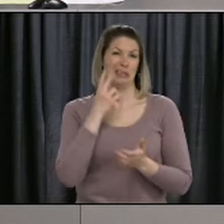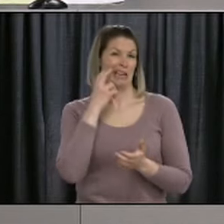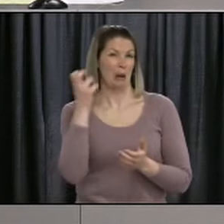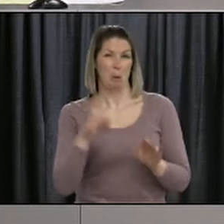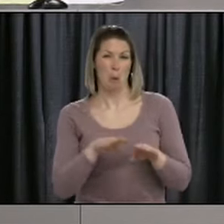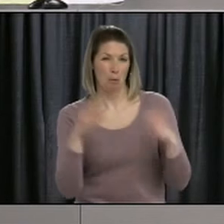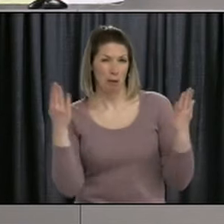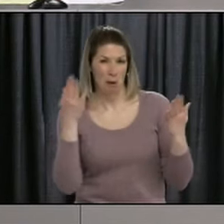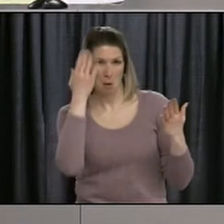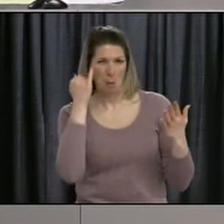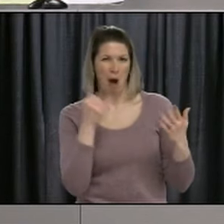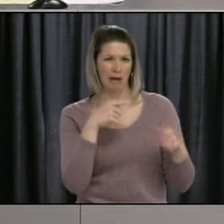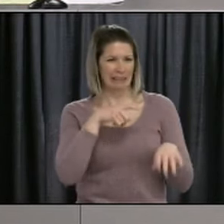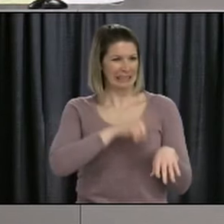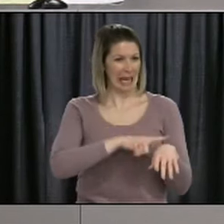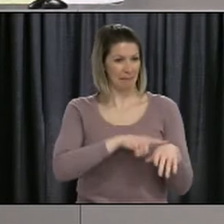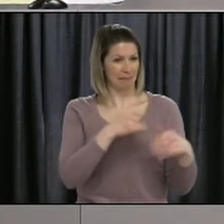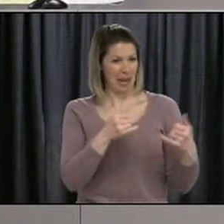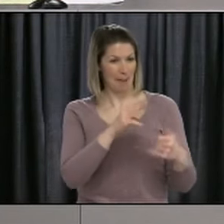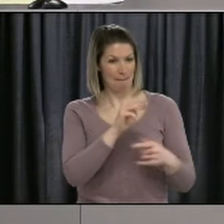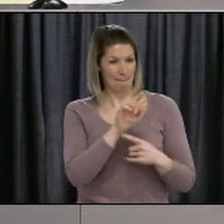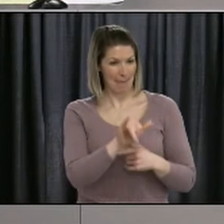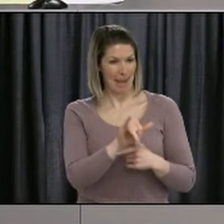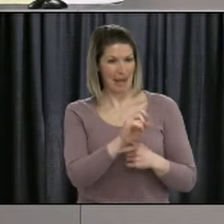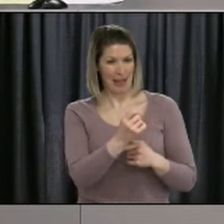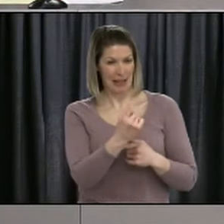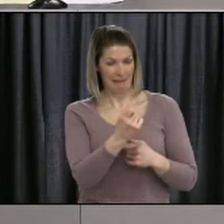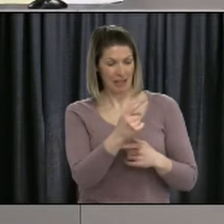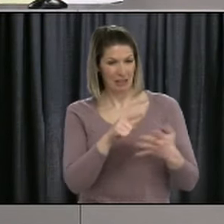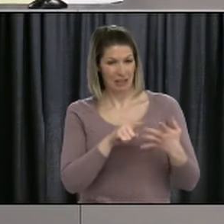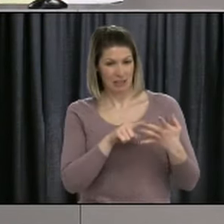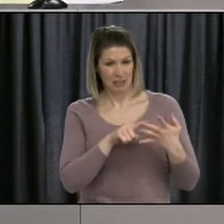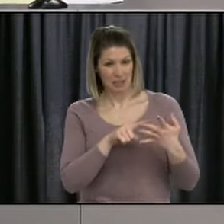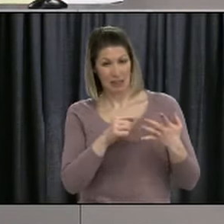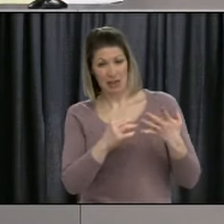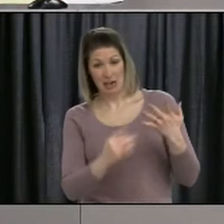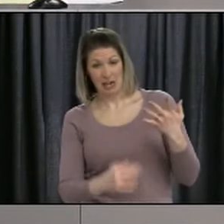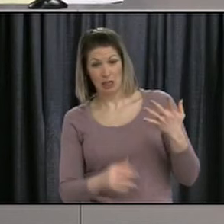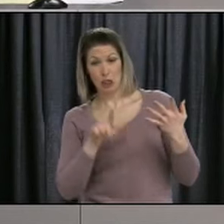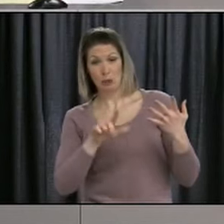that have been laid out here. So why not just give a firm direction that schools are not going to reopen?